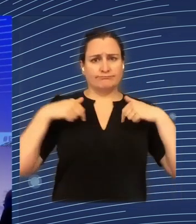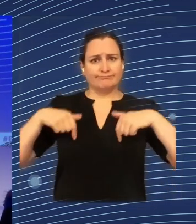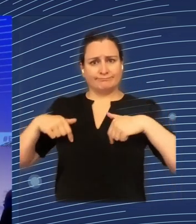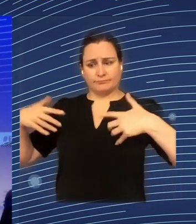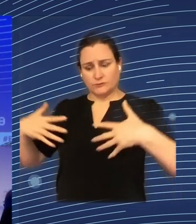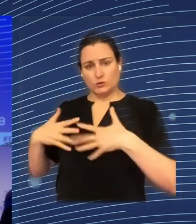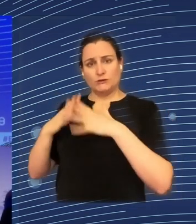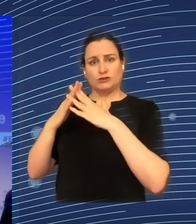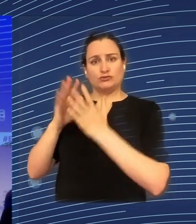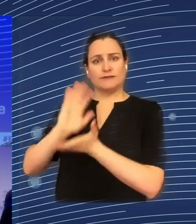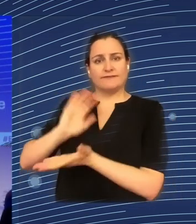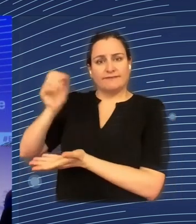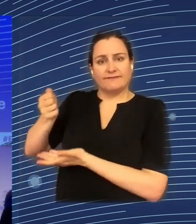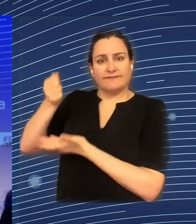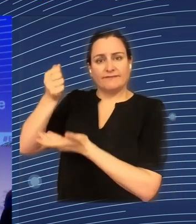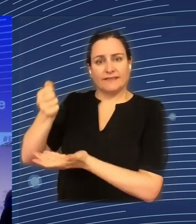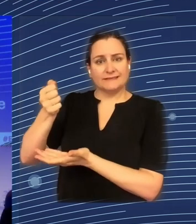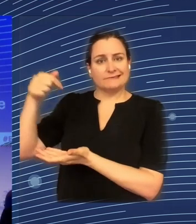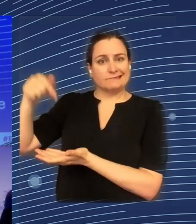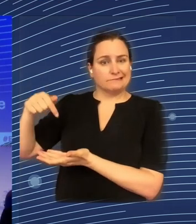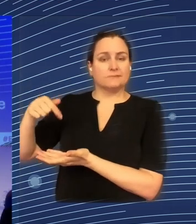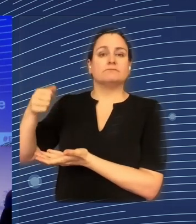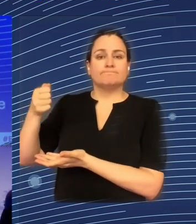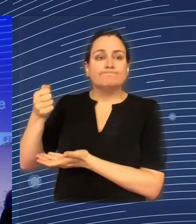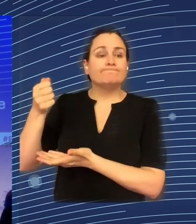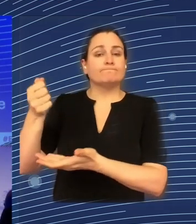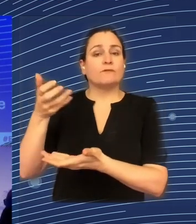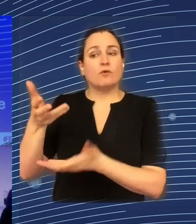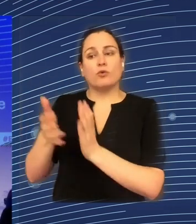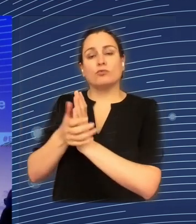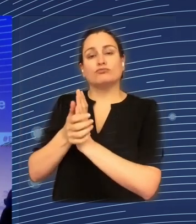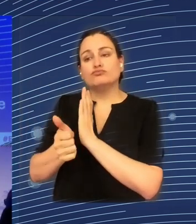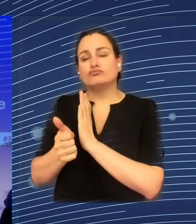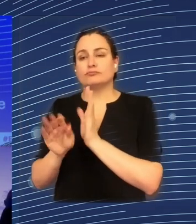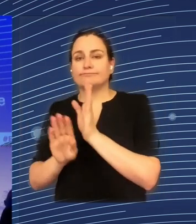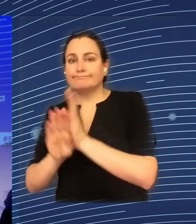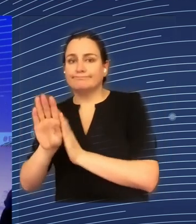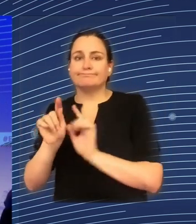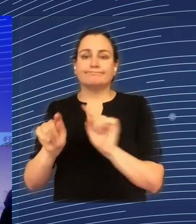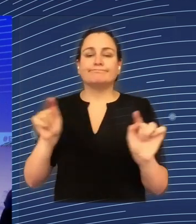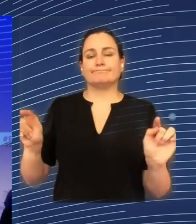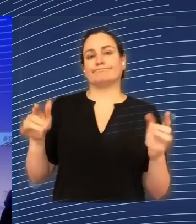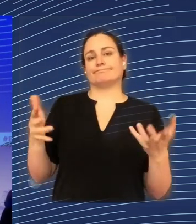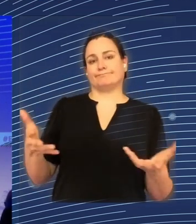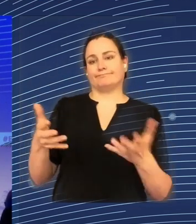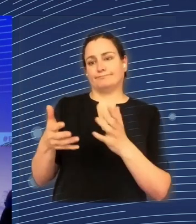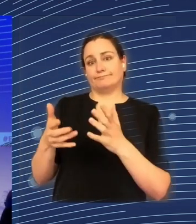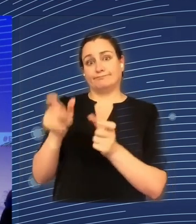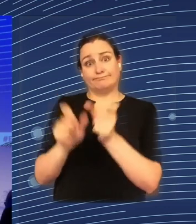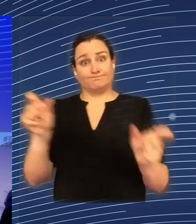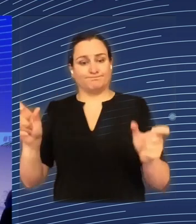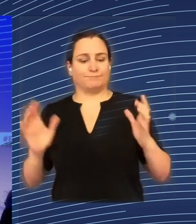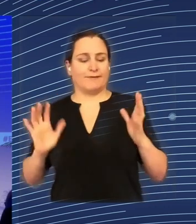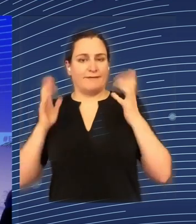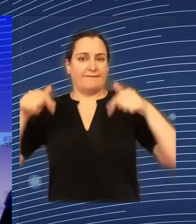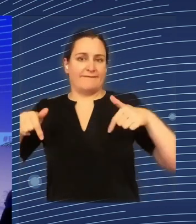cohesion funds contribute to the necessary up- and reskilling of Europeans in the interest of inclusive growth? How may we improve the allocation,